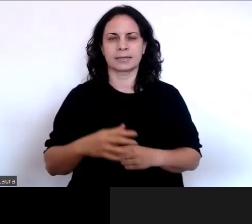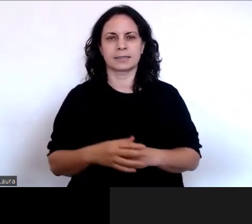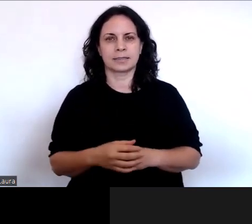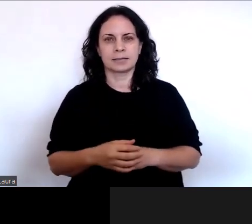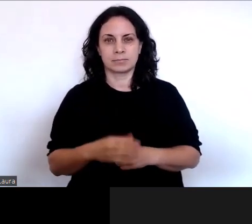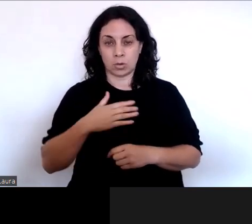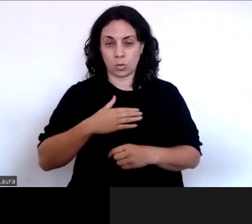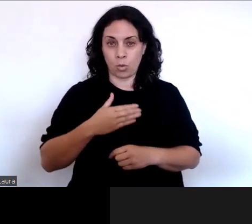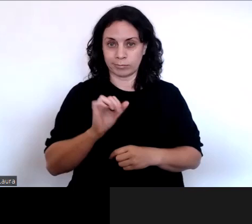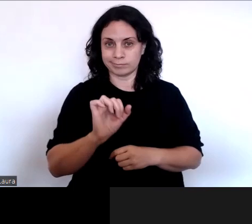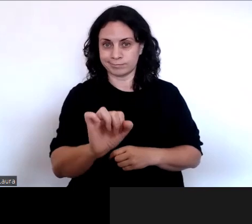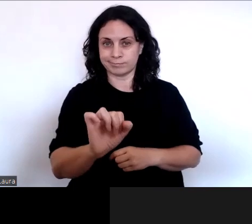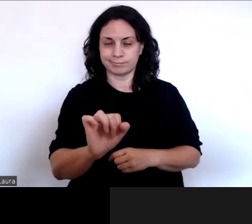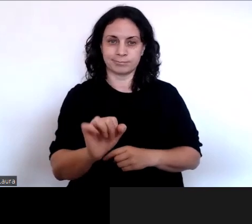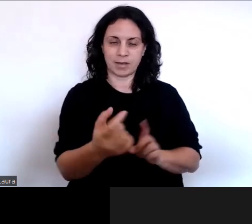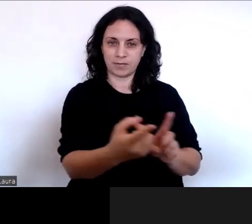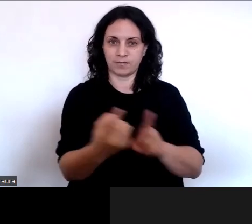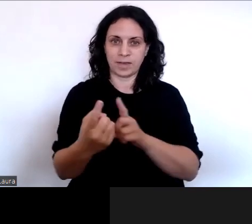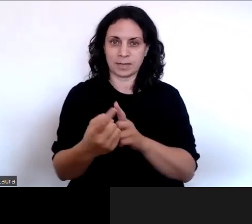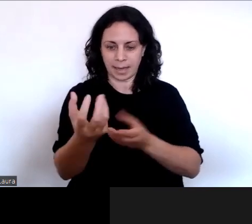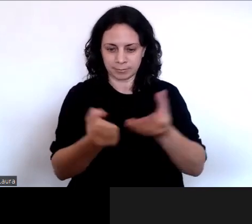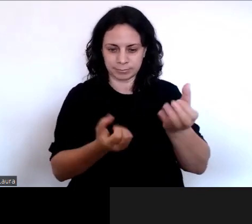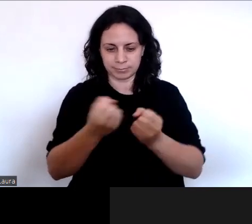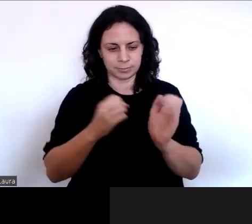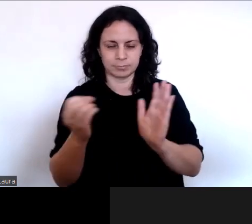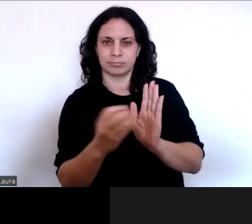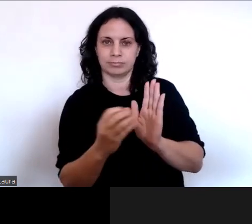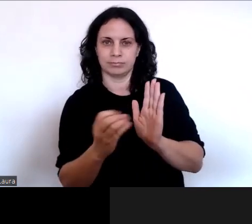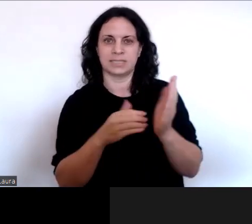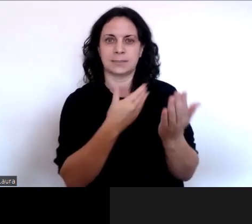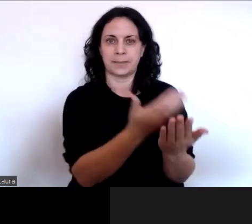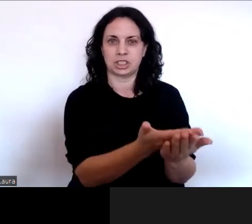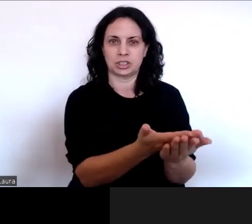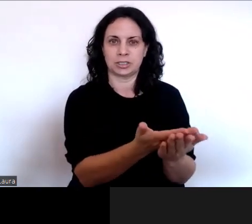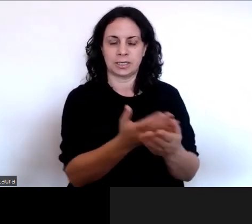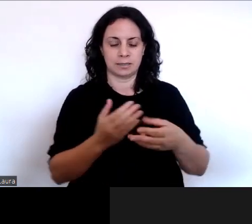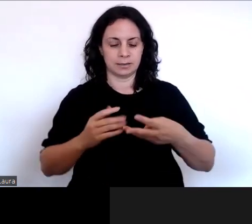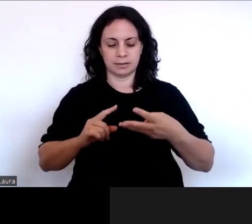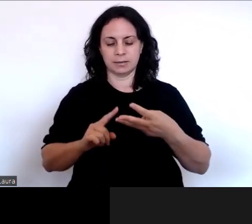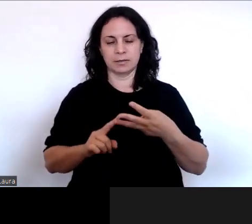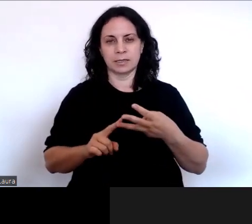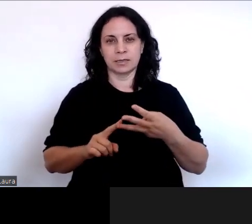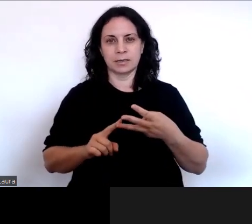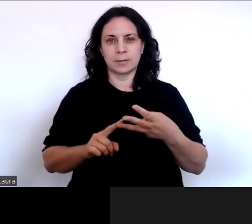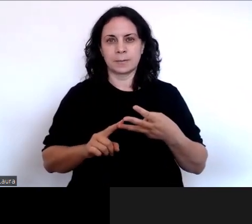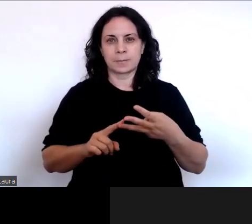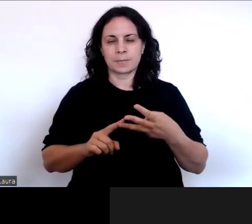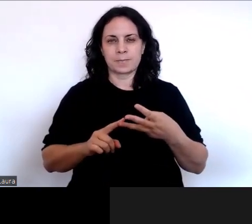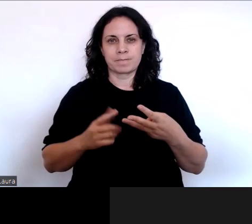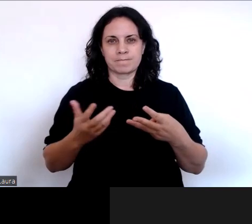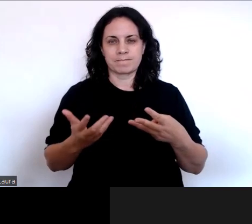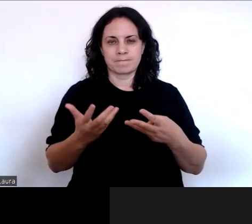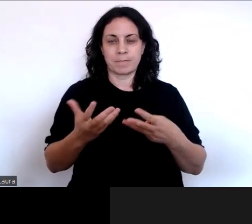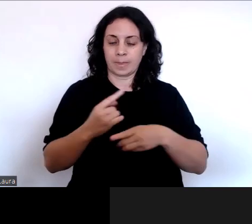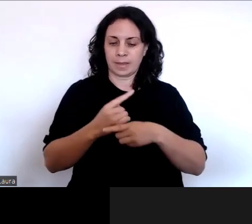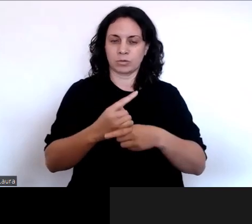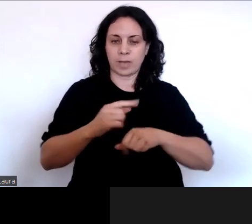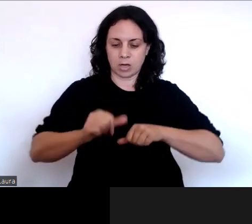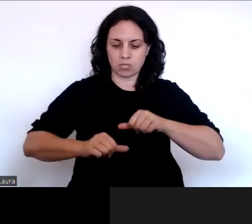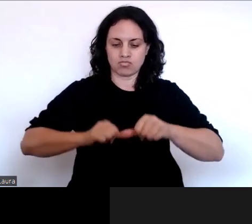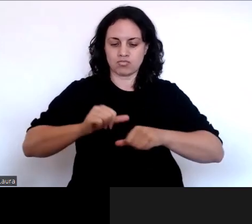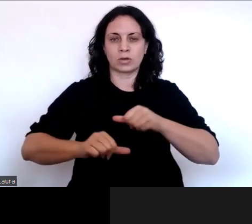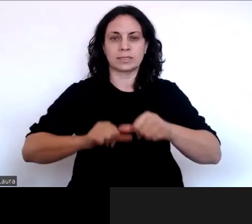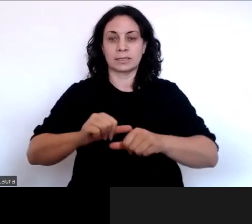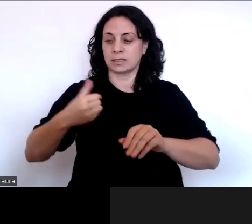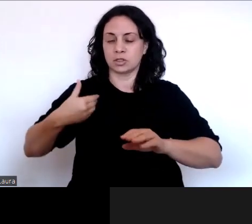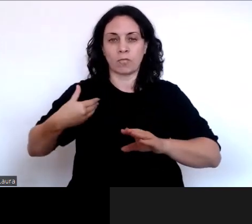like you to make a submission. The third thing that we will cover is explaining the process that we've been through so